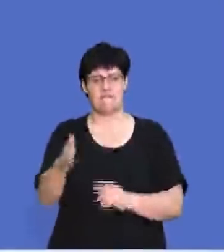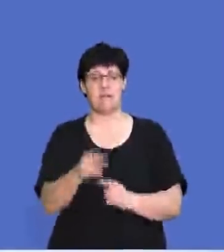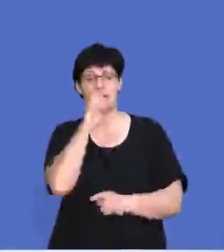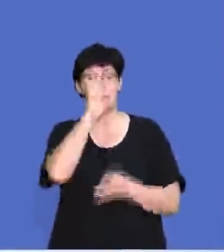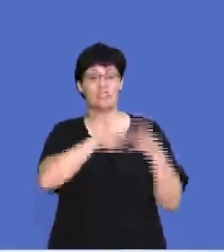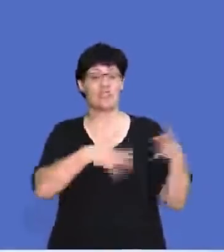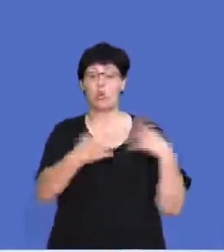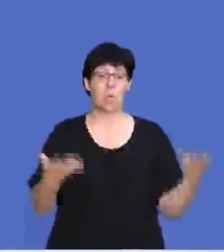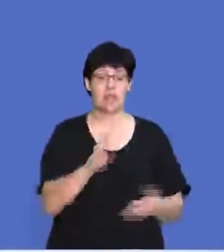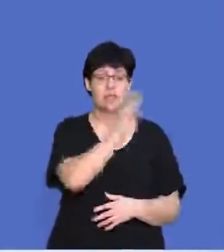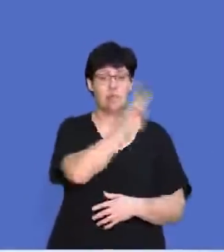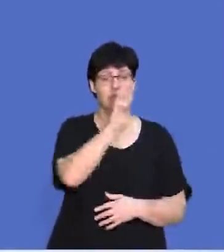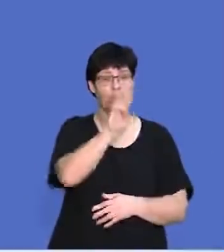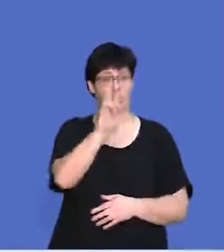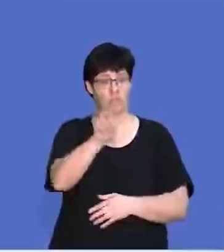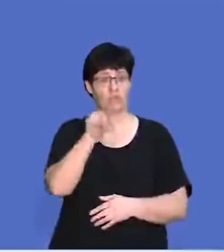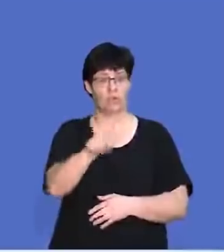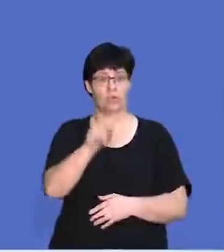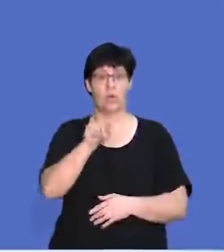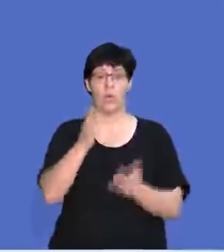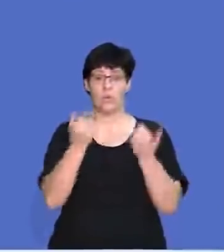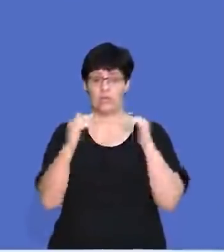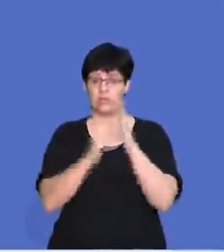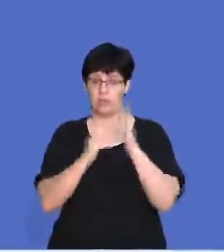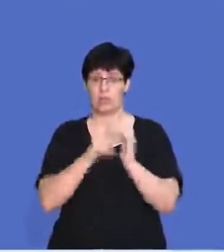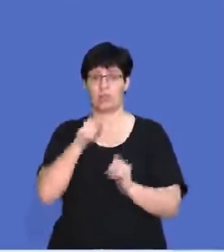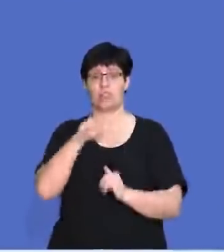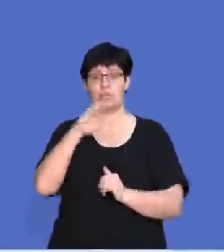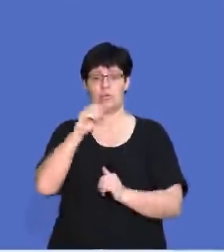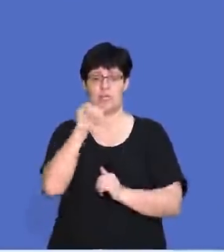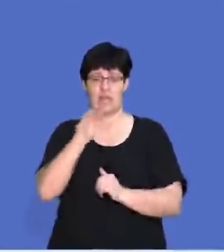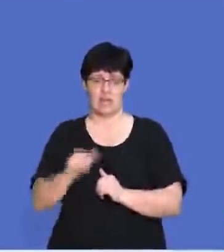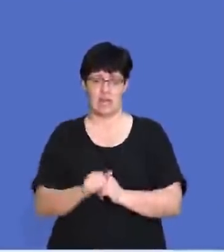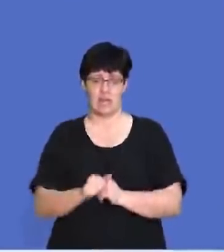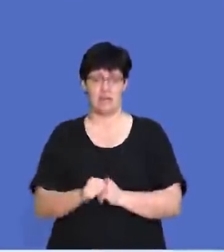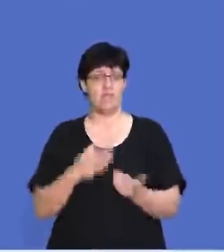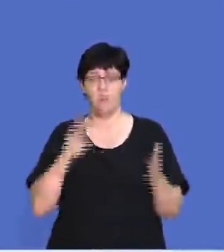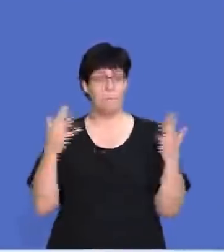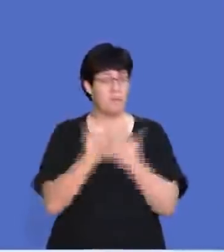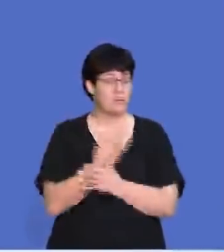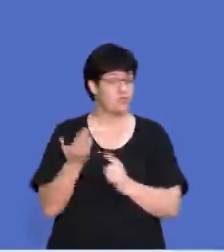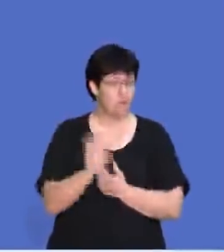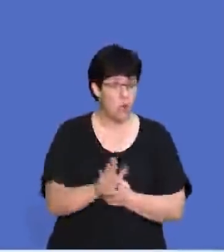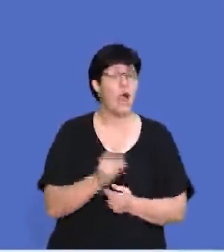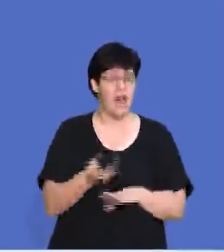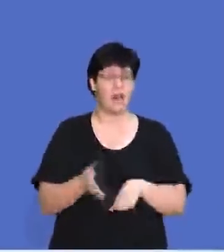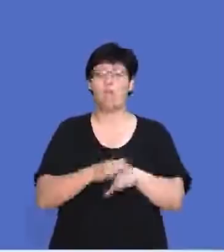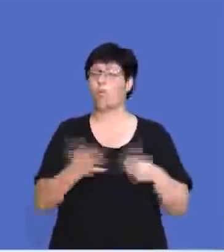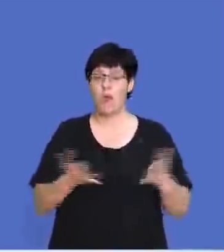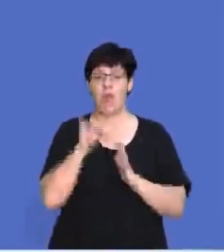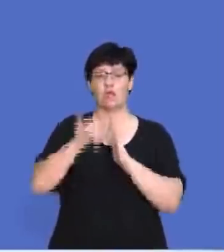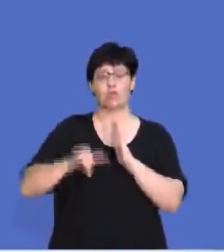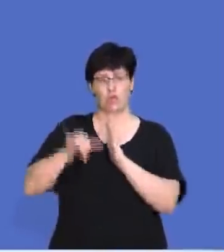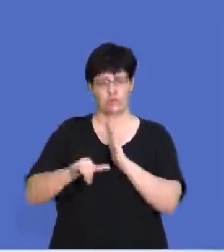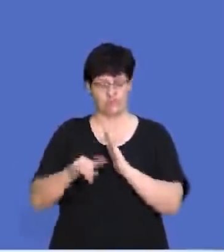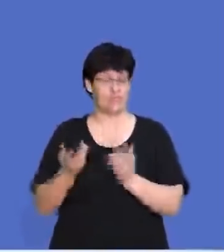revision for you. Just check out our schedule on www.wozimatrix.co.za. If you miss any of the shows,